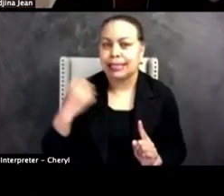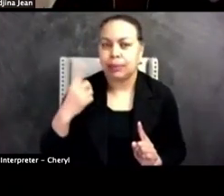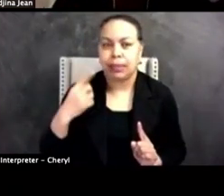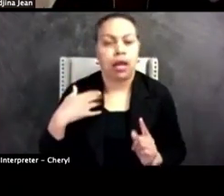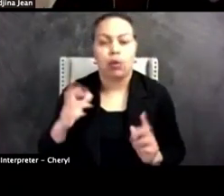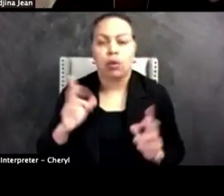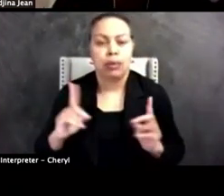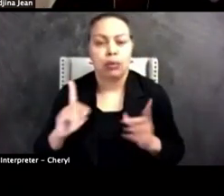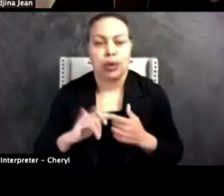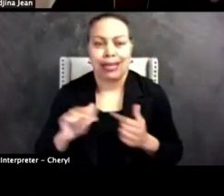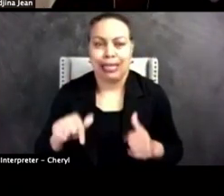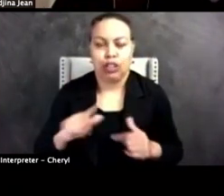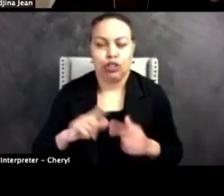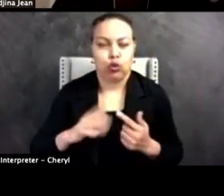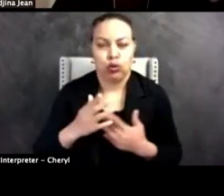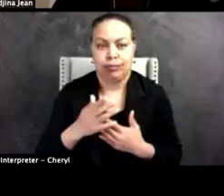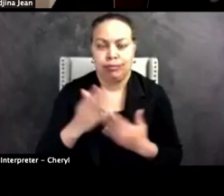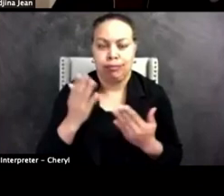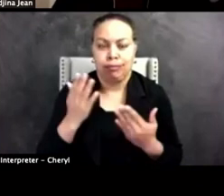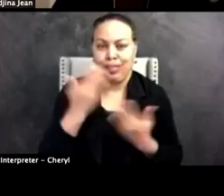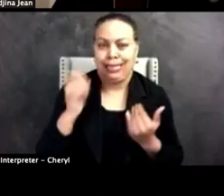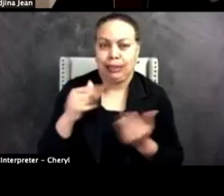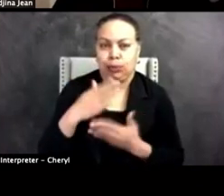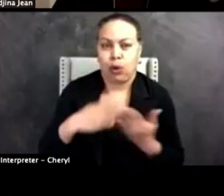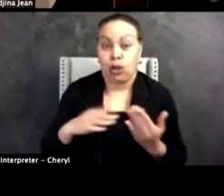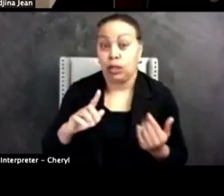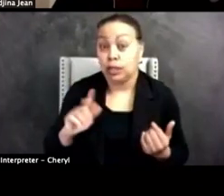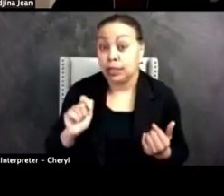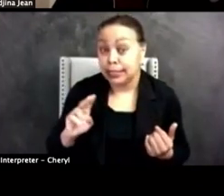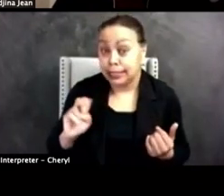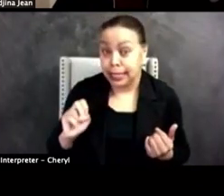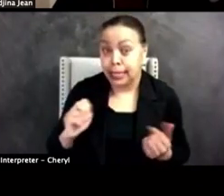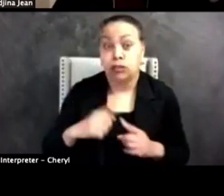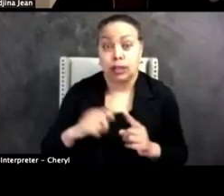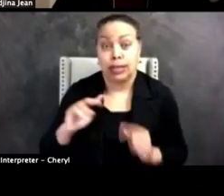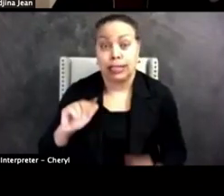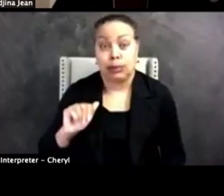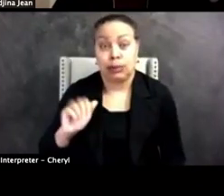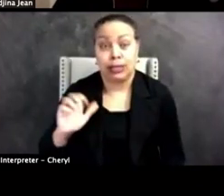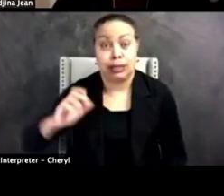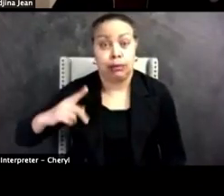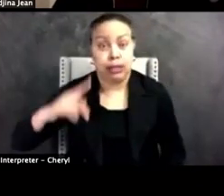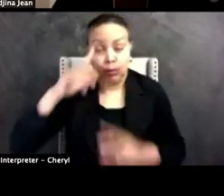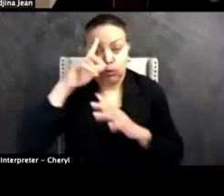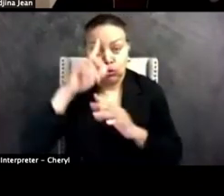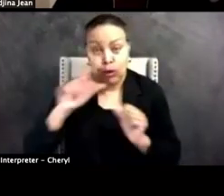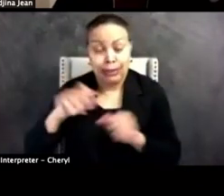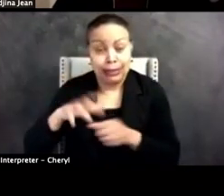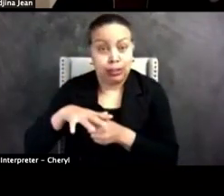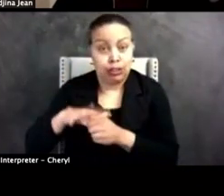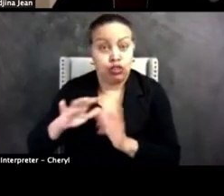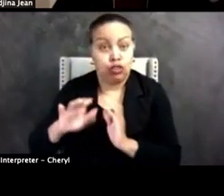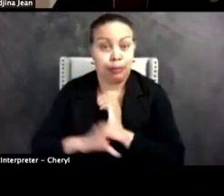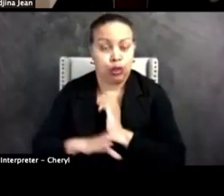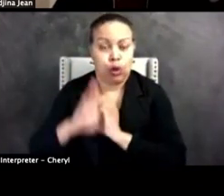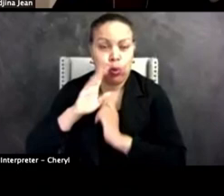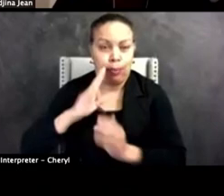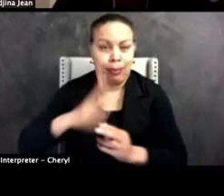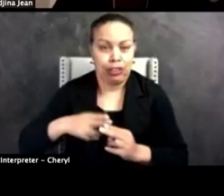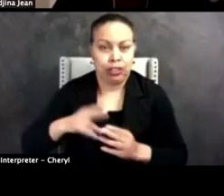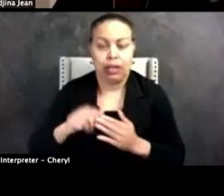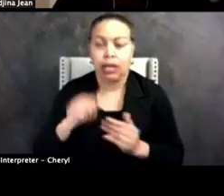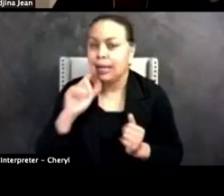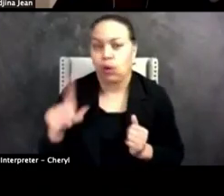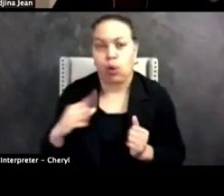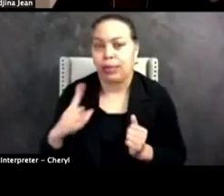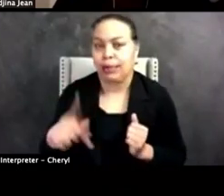call tonight to lose sight of this. And Zane, being an NAACP president, would attest to this. It is not just about law enforcement